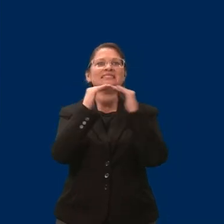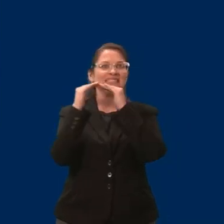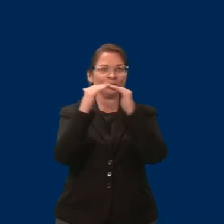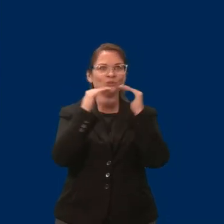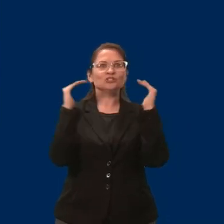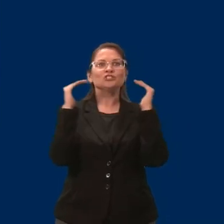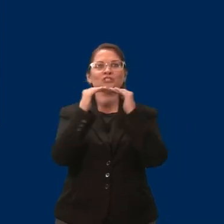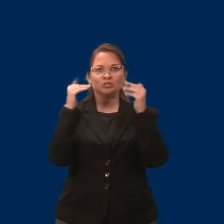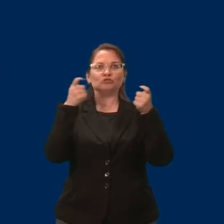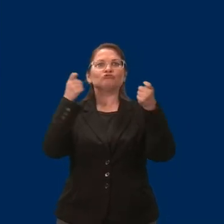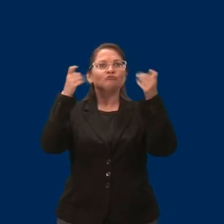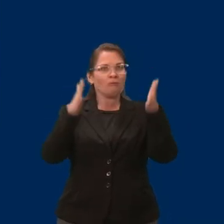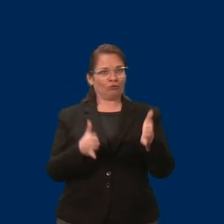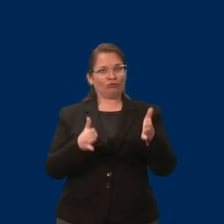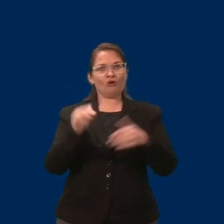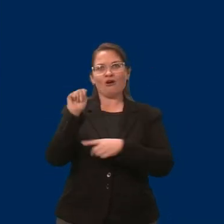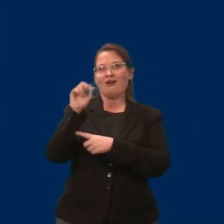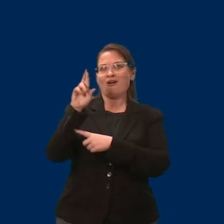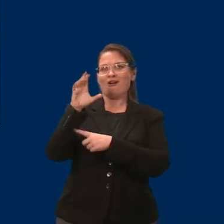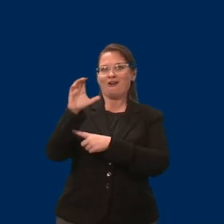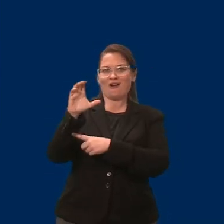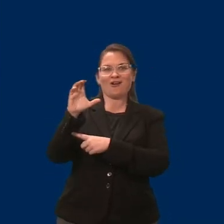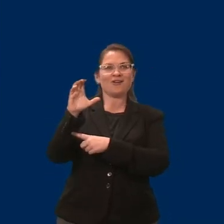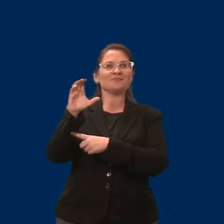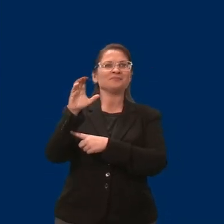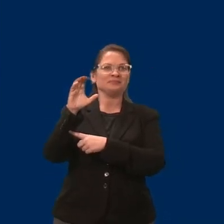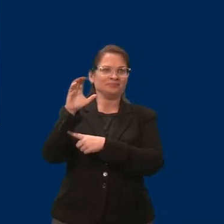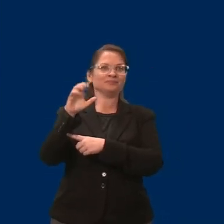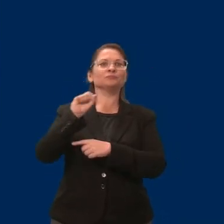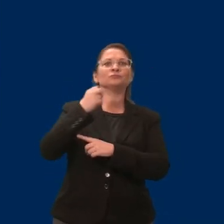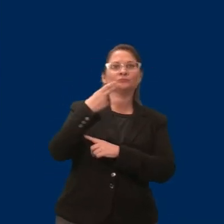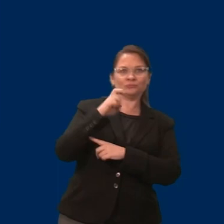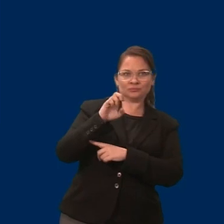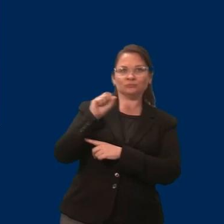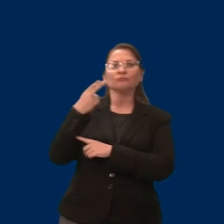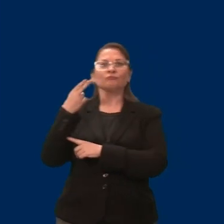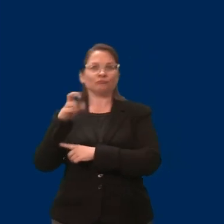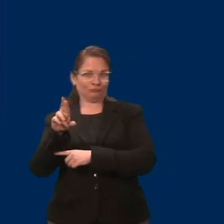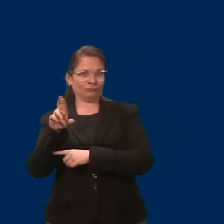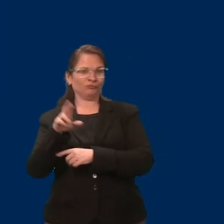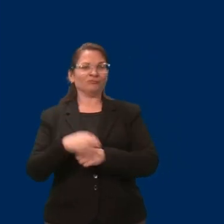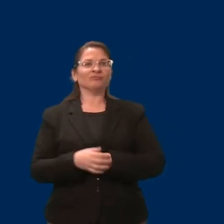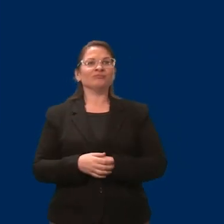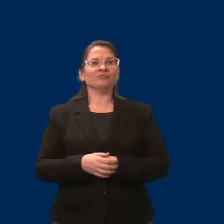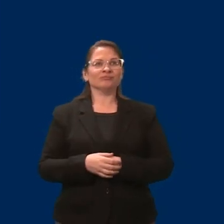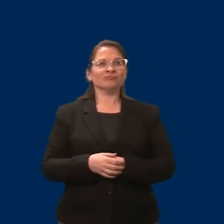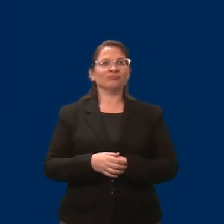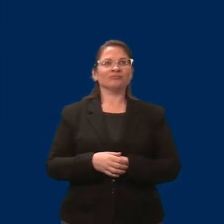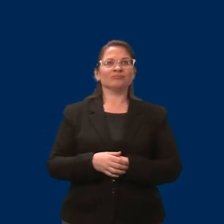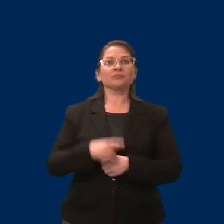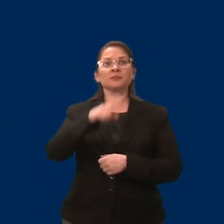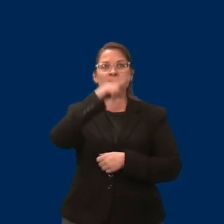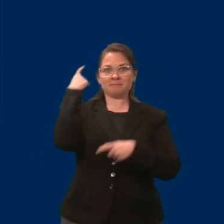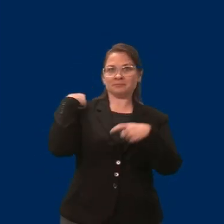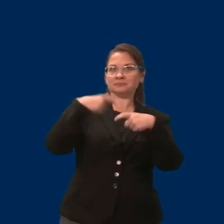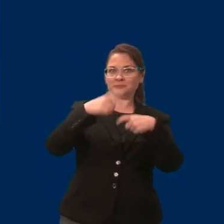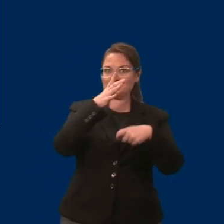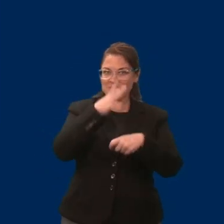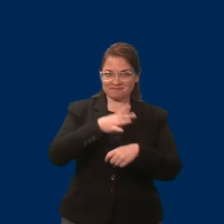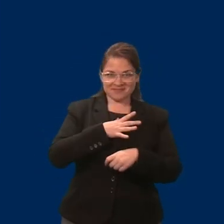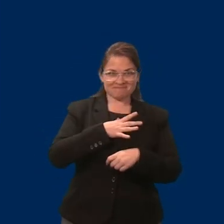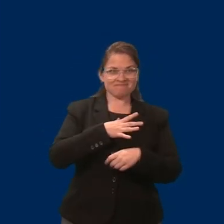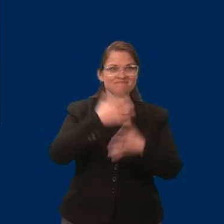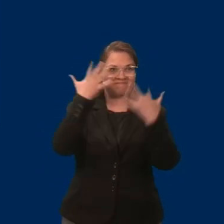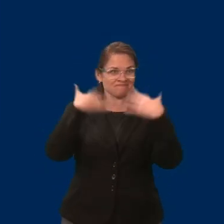My pronouns are she, her, and for a visual description, I am a Black and Hispanic woman. I have shoulder-length dark